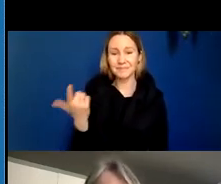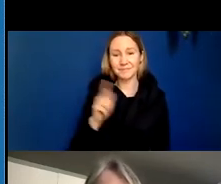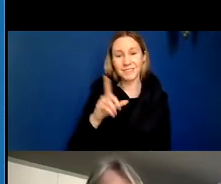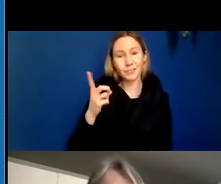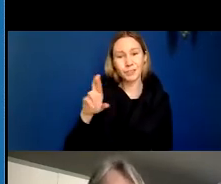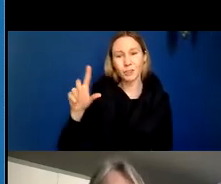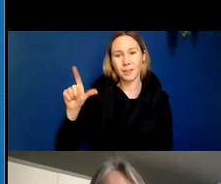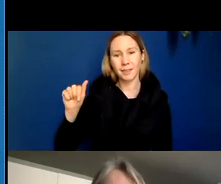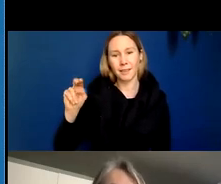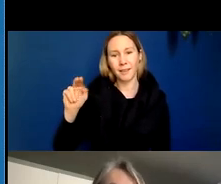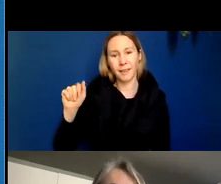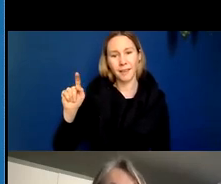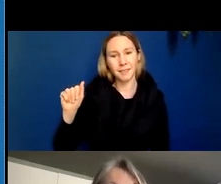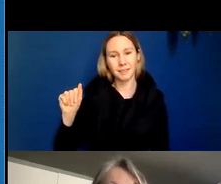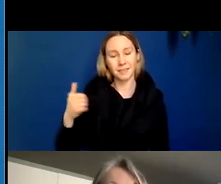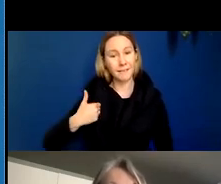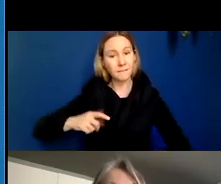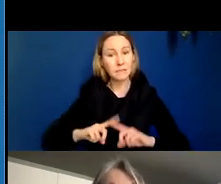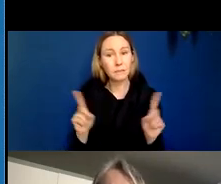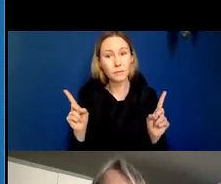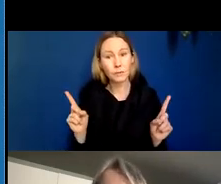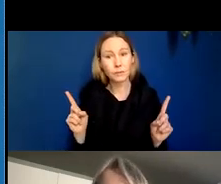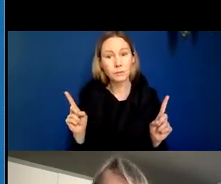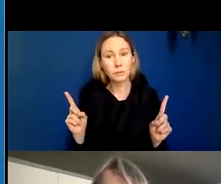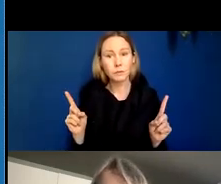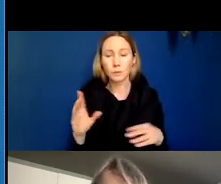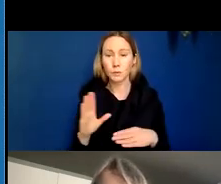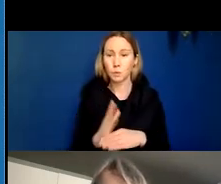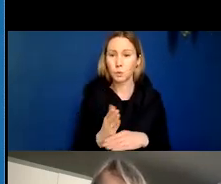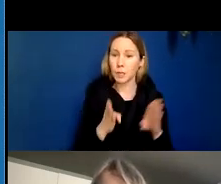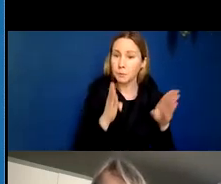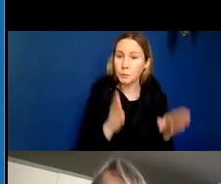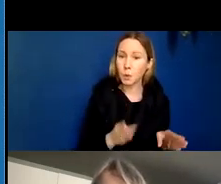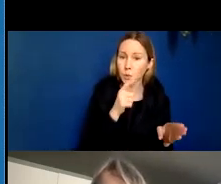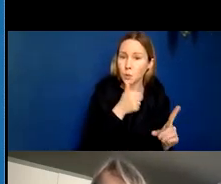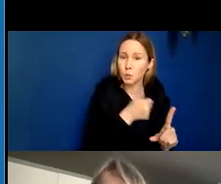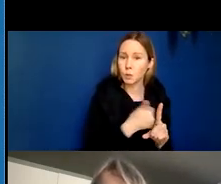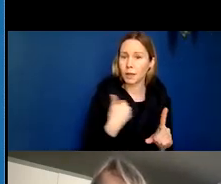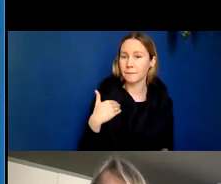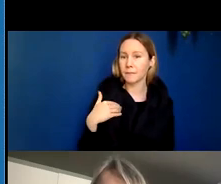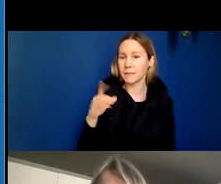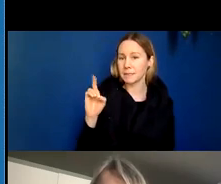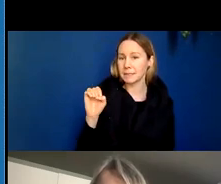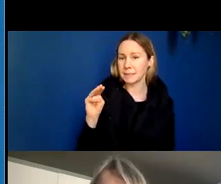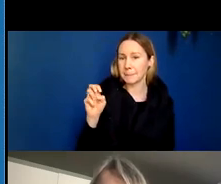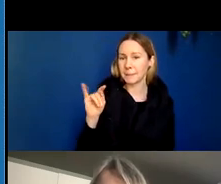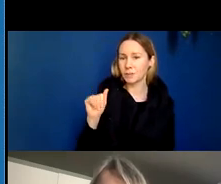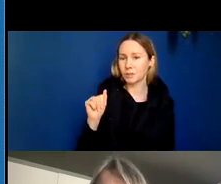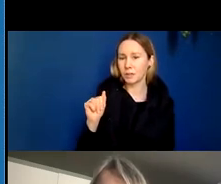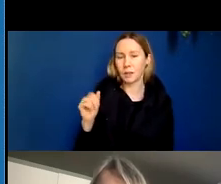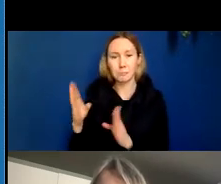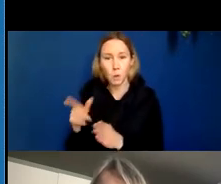is there a difference between someone who has dementia and someone who has Alzheimer's